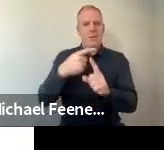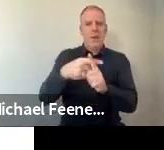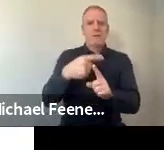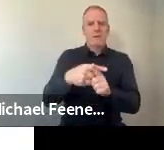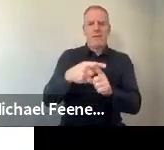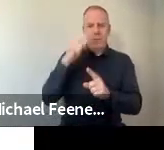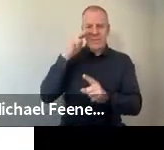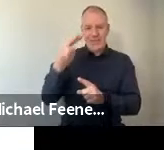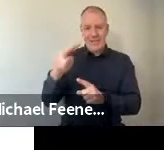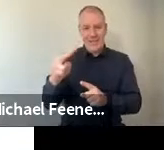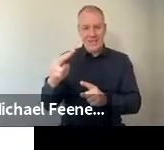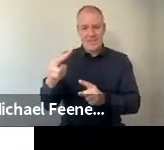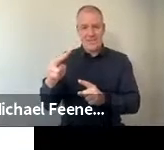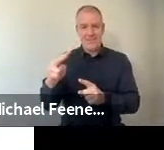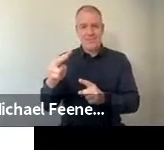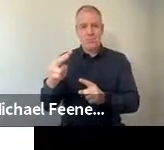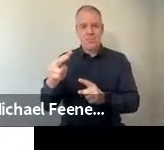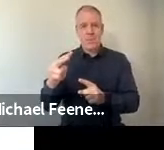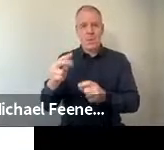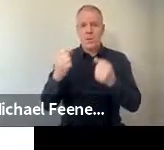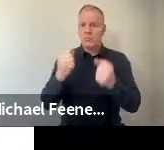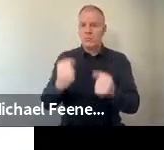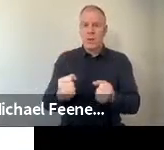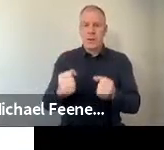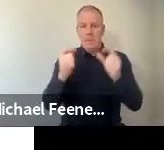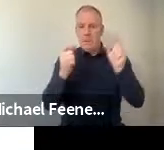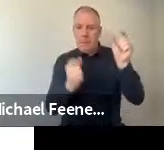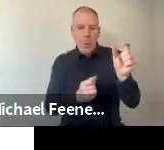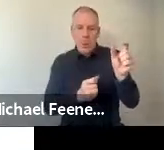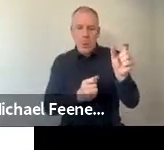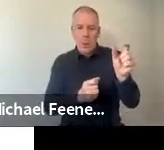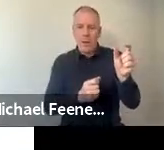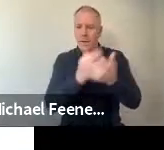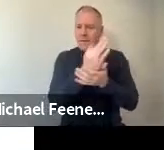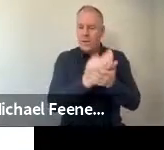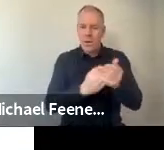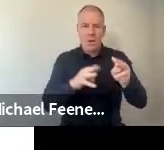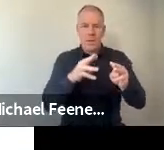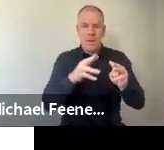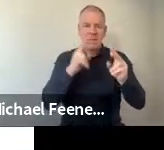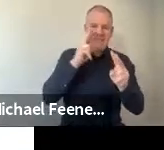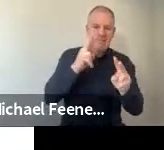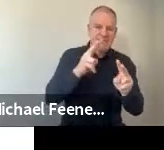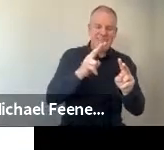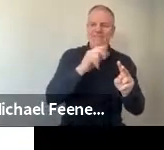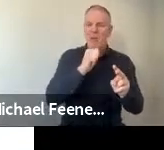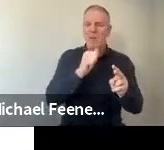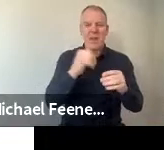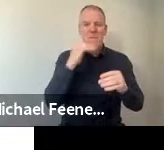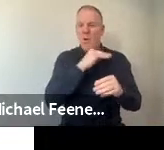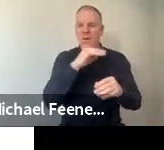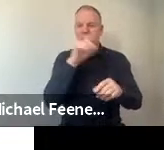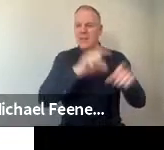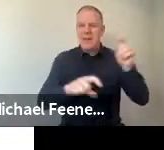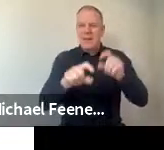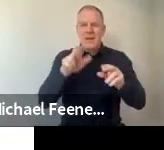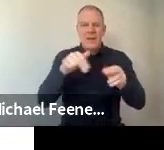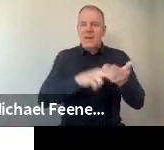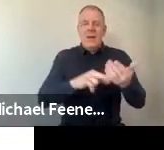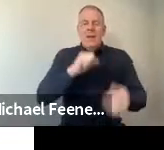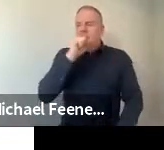direction with extremely small percentages of people viewing science as unimportant or useless.